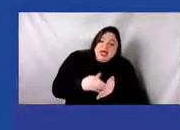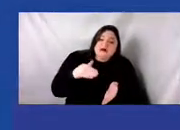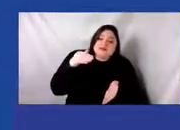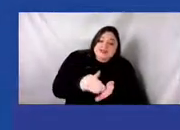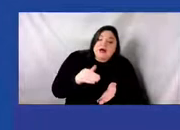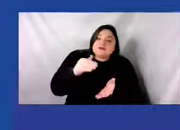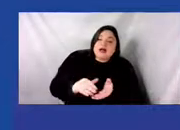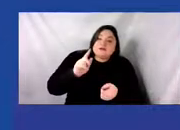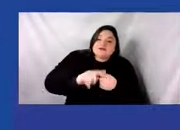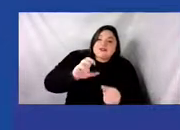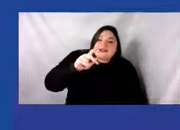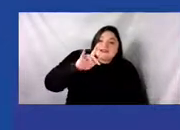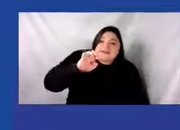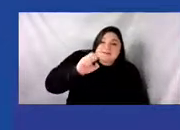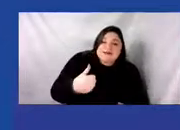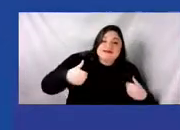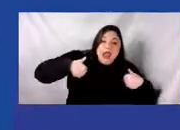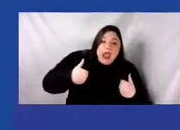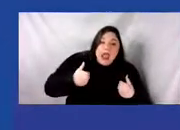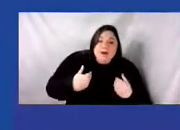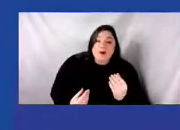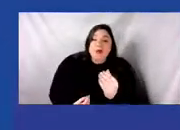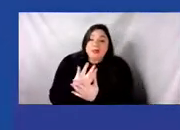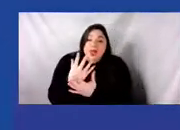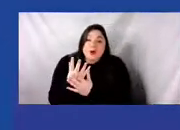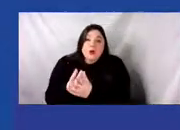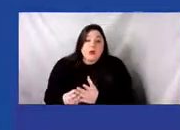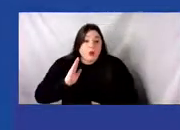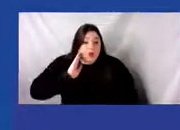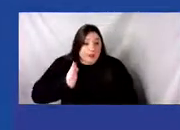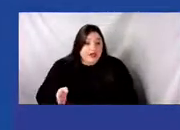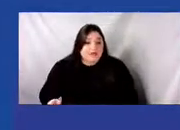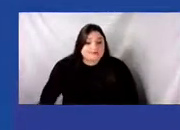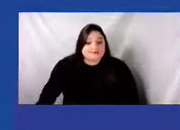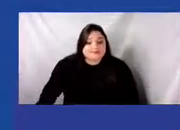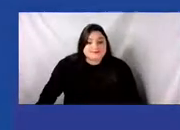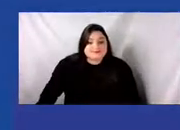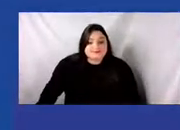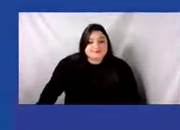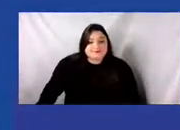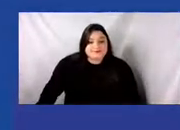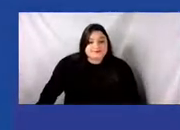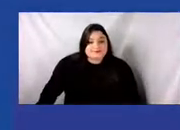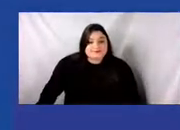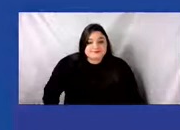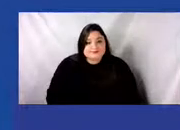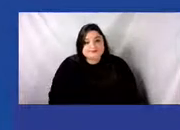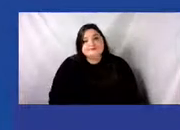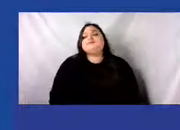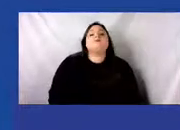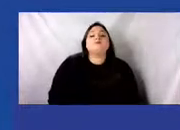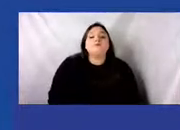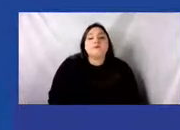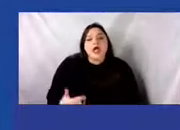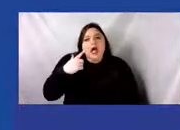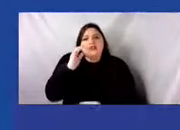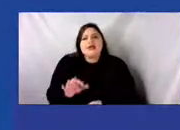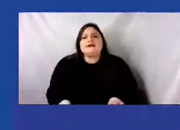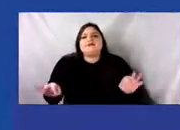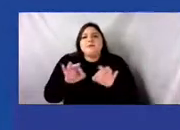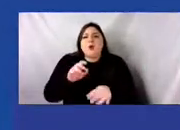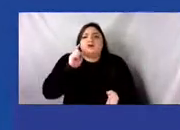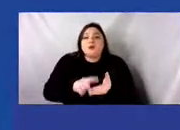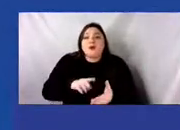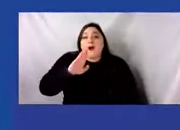solidarity with other BIPOC people in our lands and beyond as well. And I